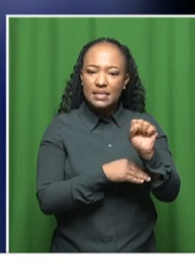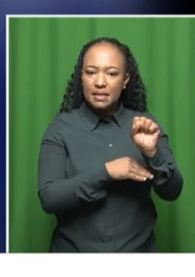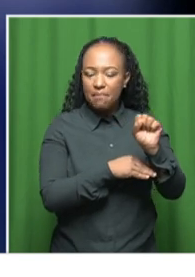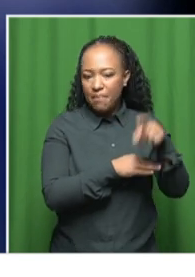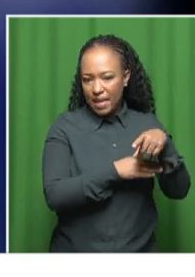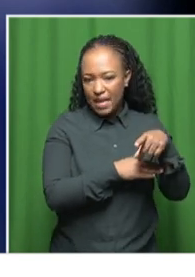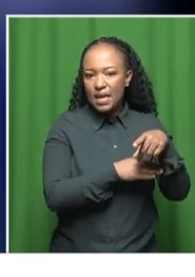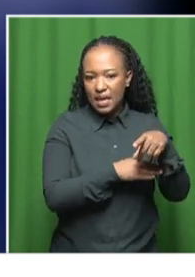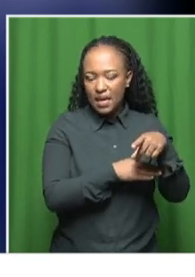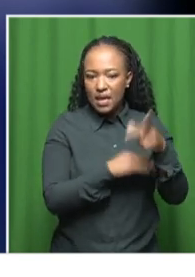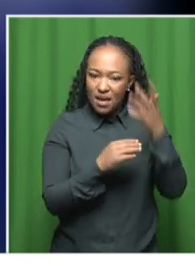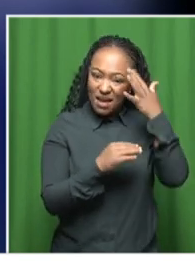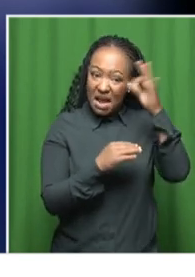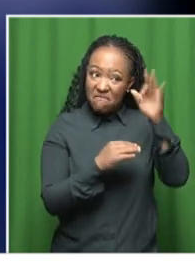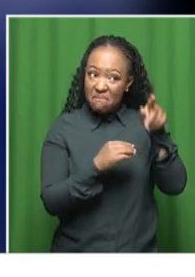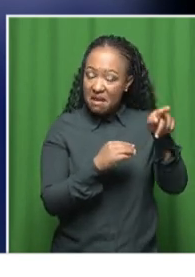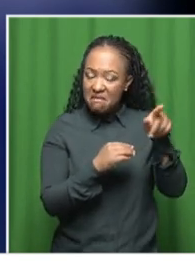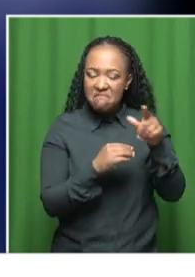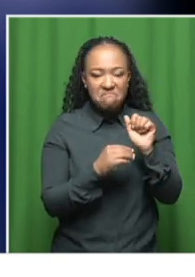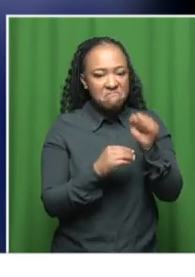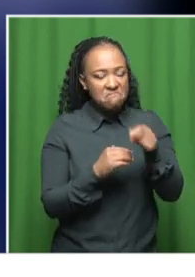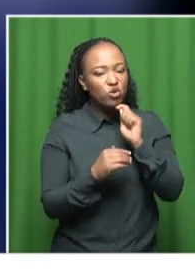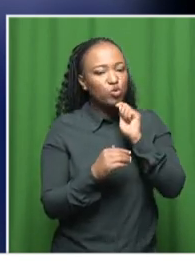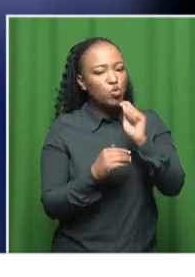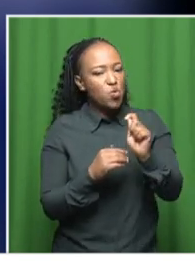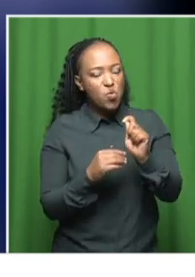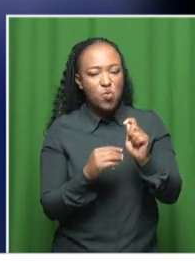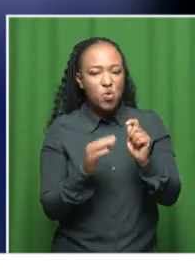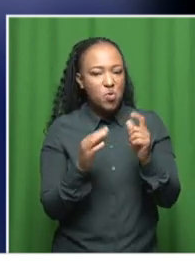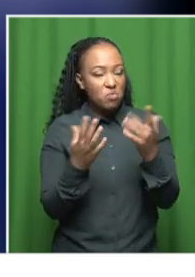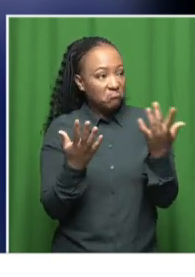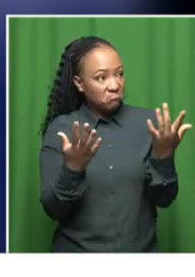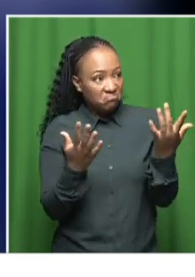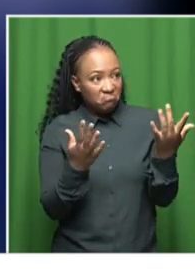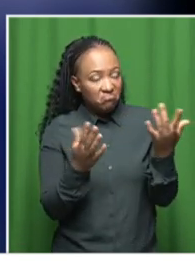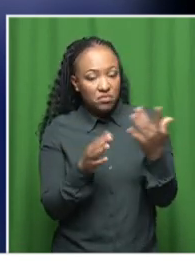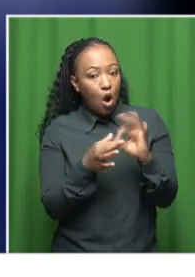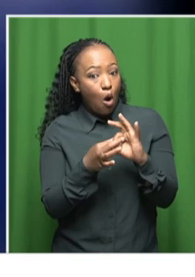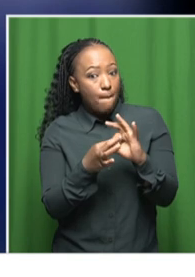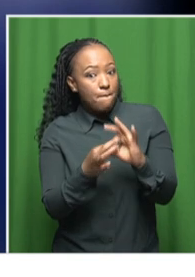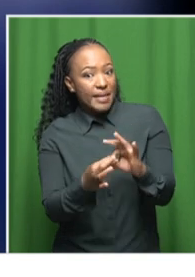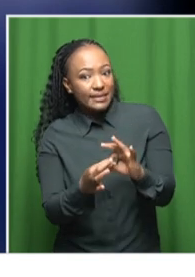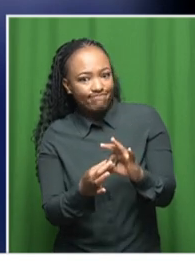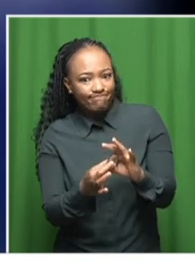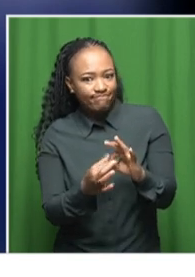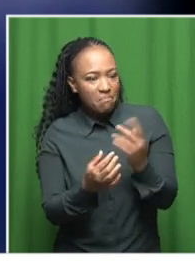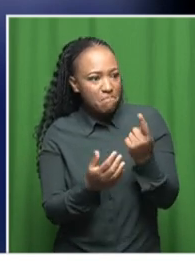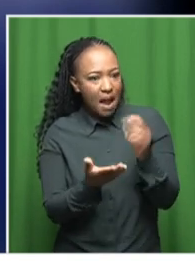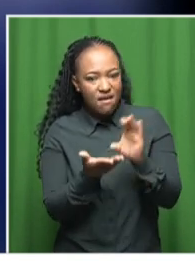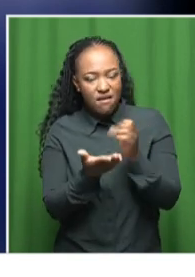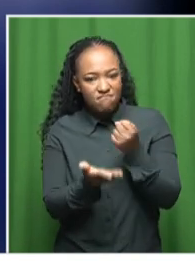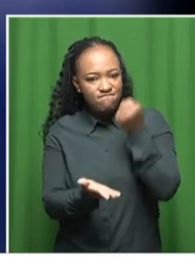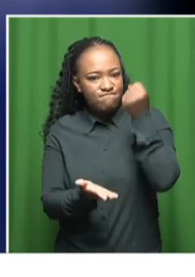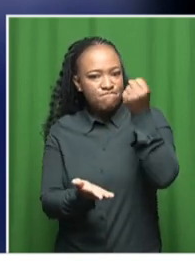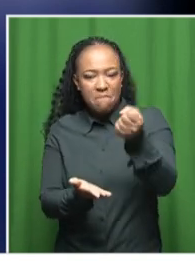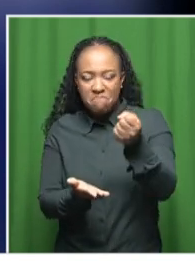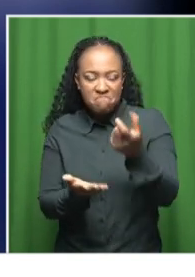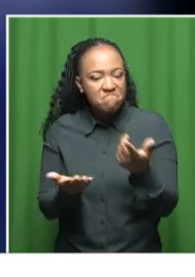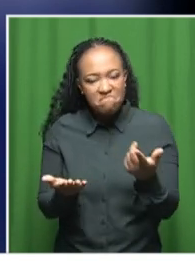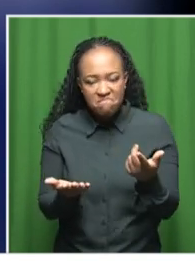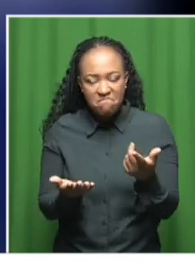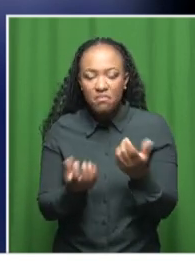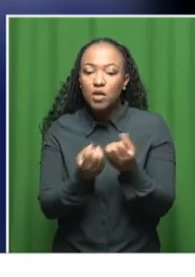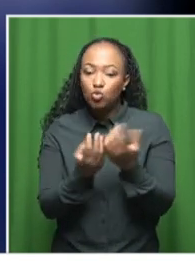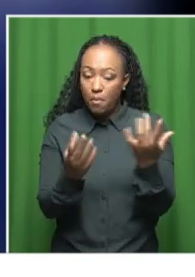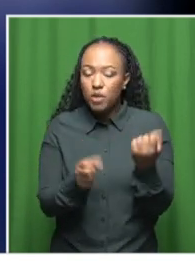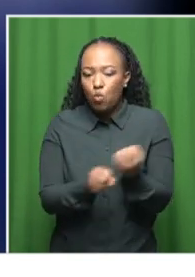our government is not coming to party, even if they don't want to commit rents into this work. So we still have a lot of